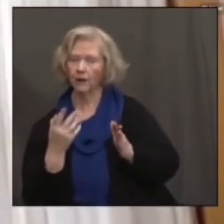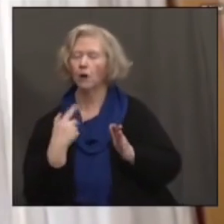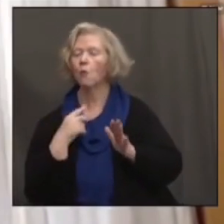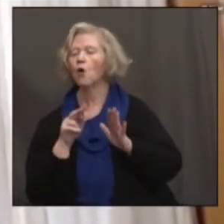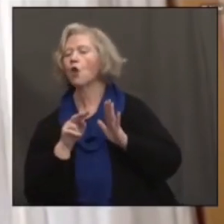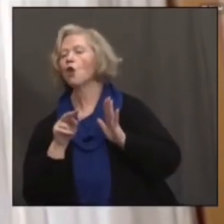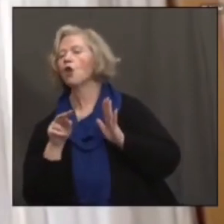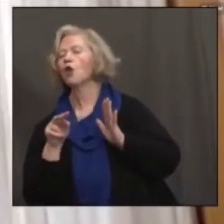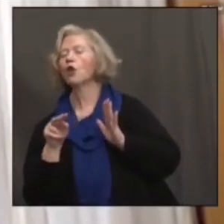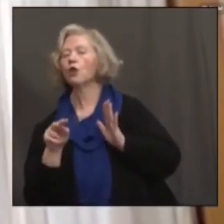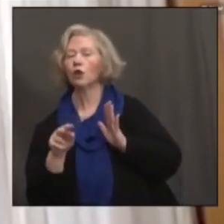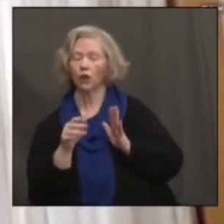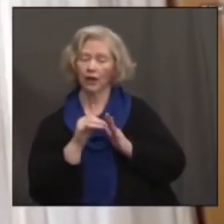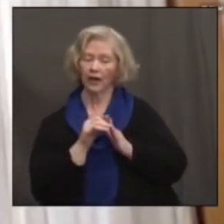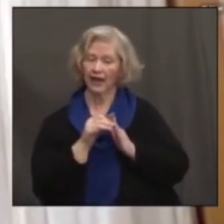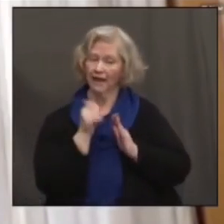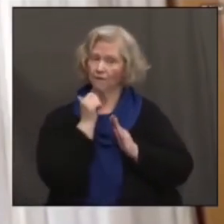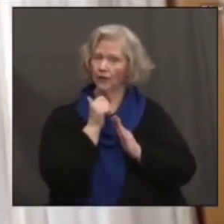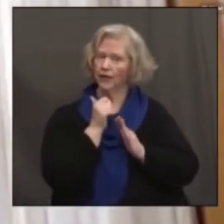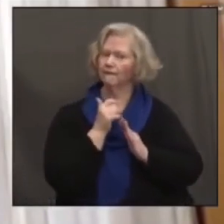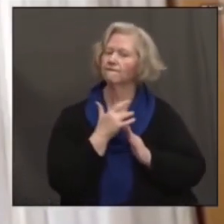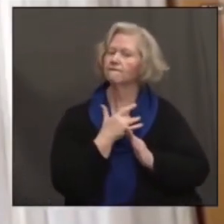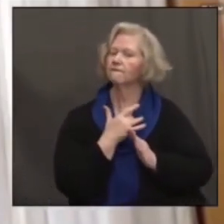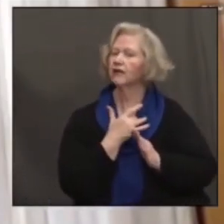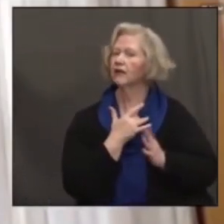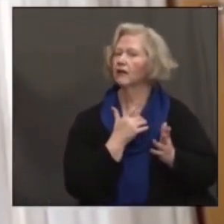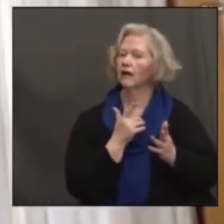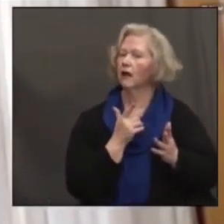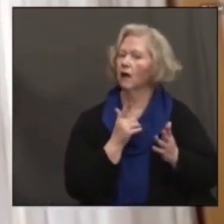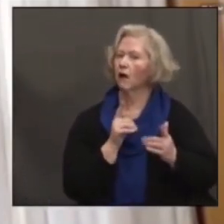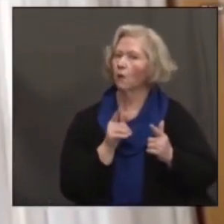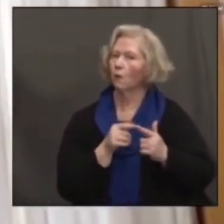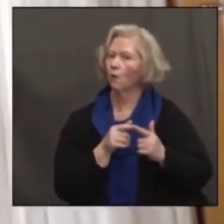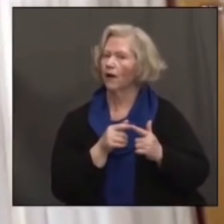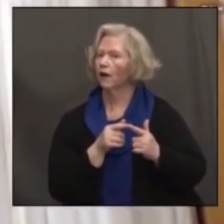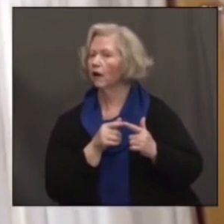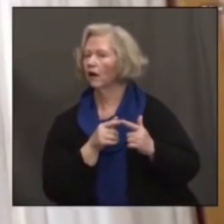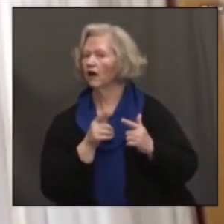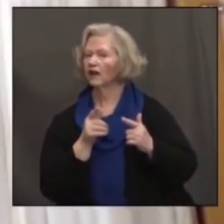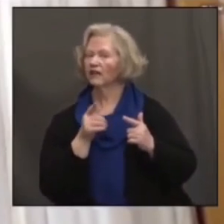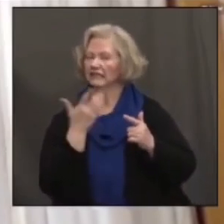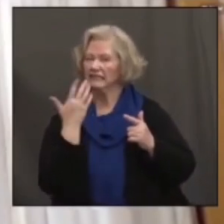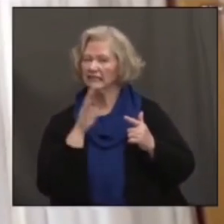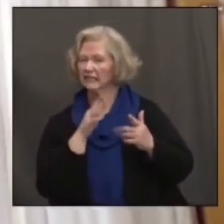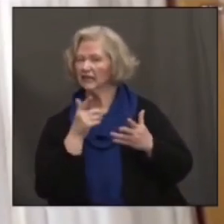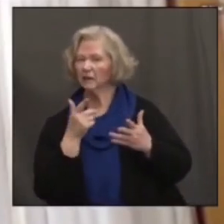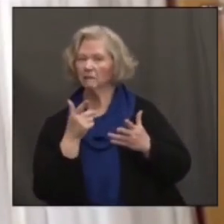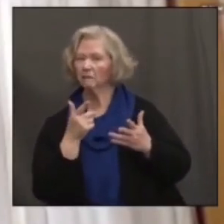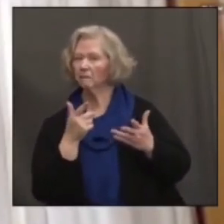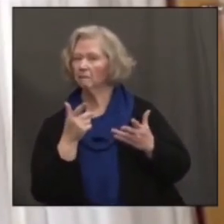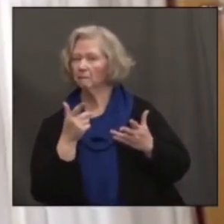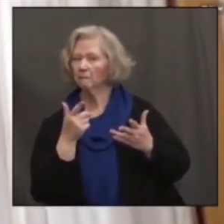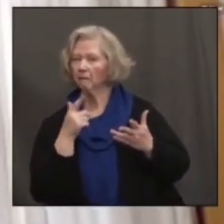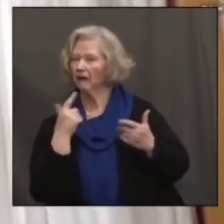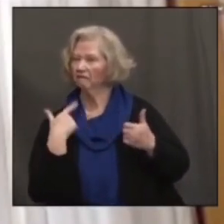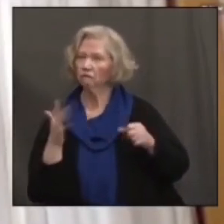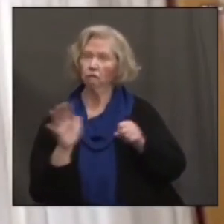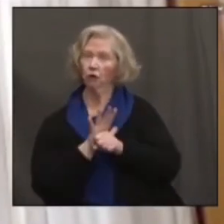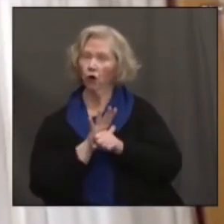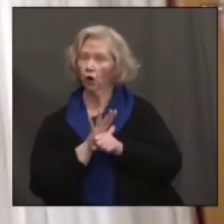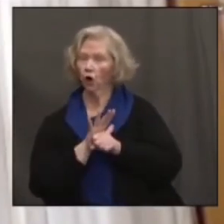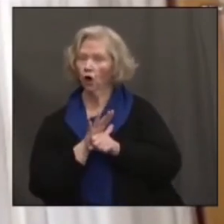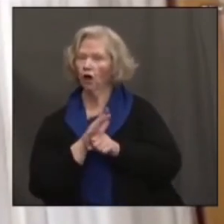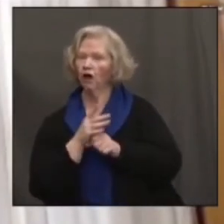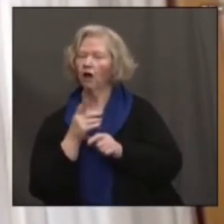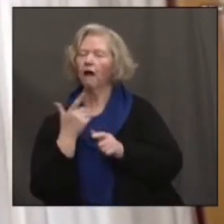it out day by day, anticipating when you're going to start to get to those points where appointment slots would go unused, because that's the point you want to move to the